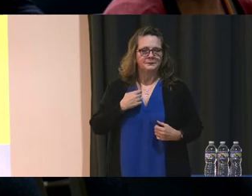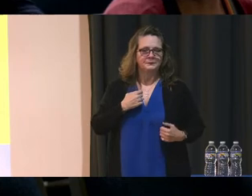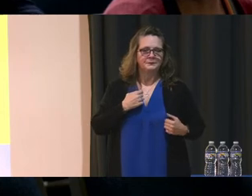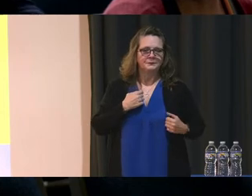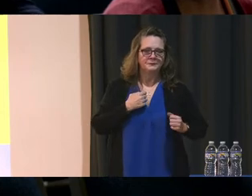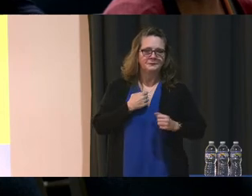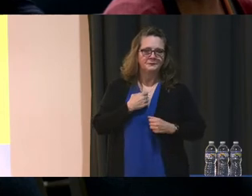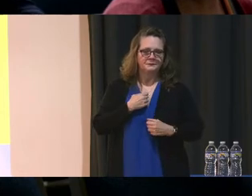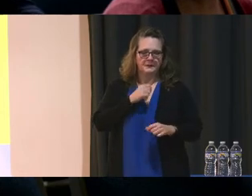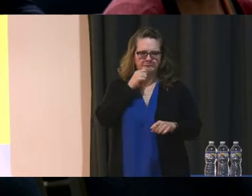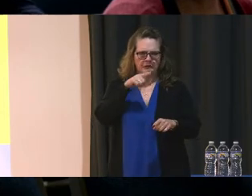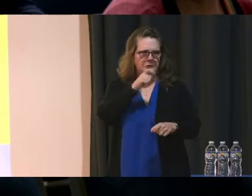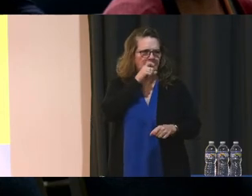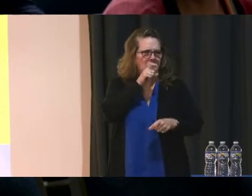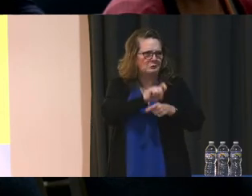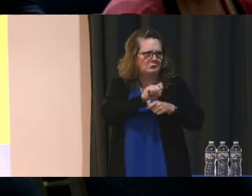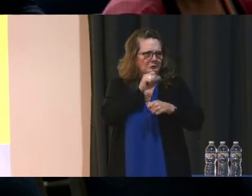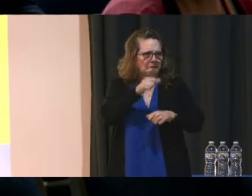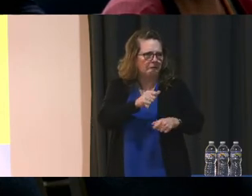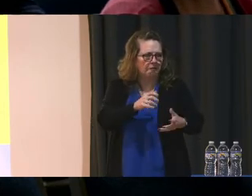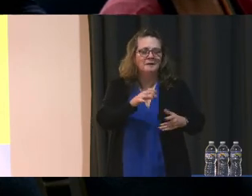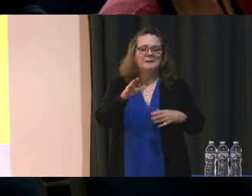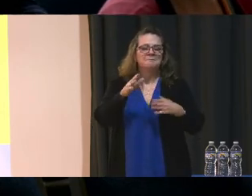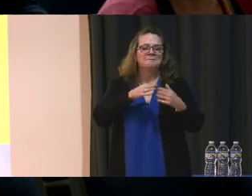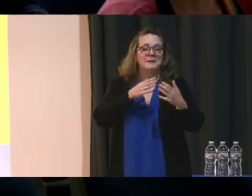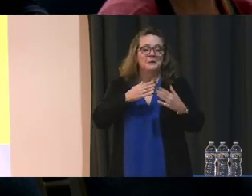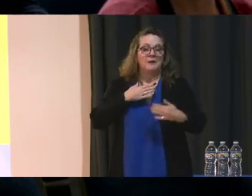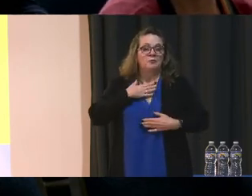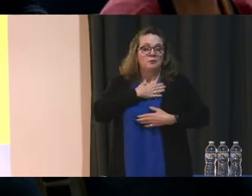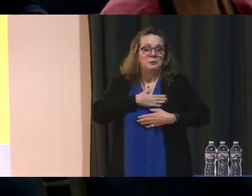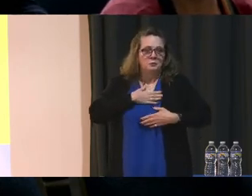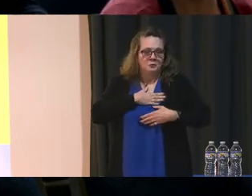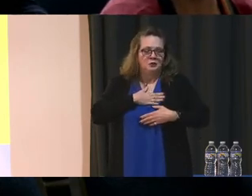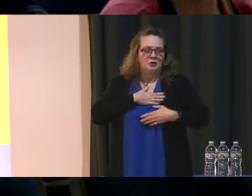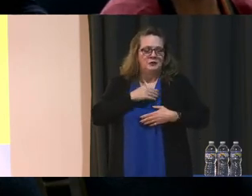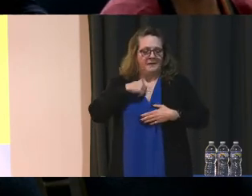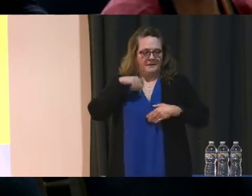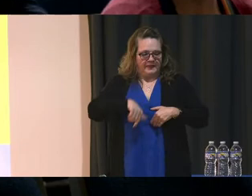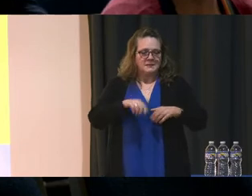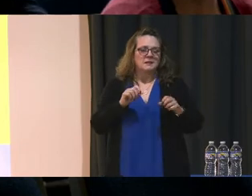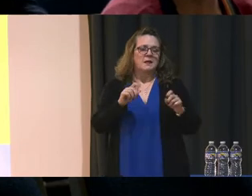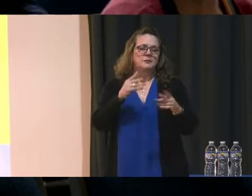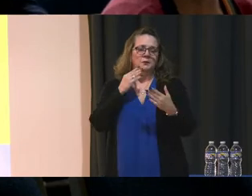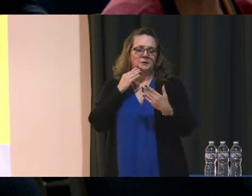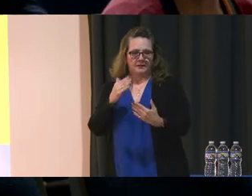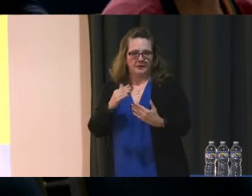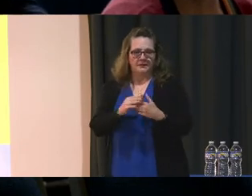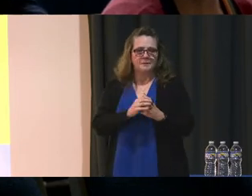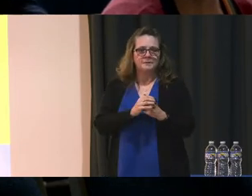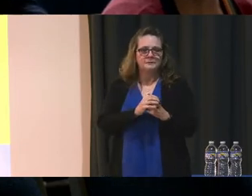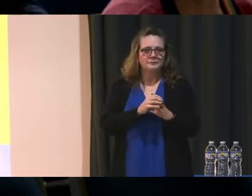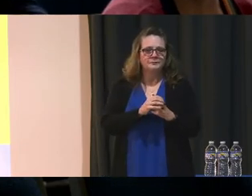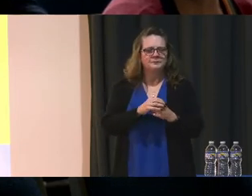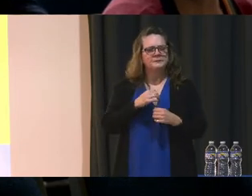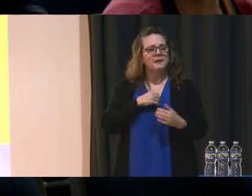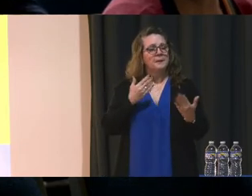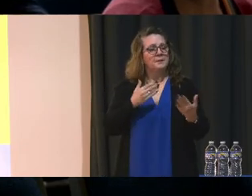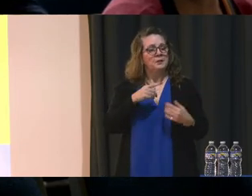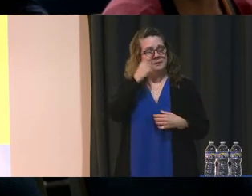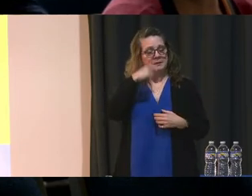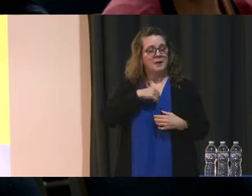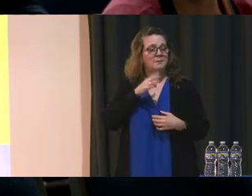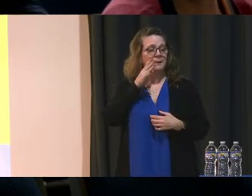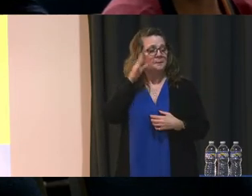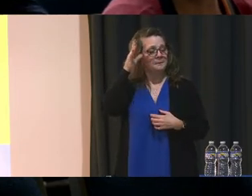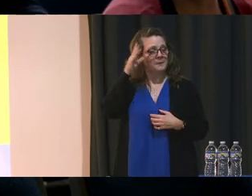So, I'm not sure what's wrong with the mic, but I'm really appreciative to be able to have this opportunity. I'm here as a parent of an